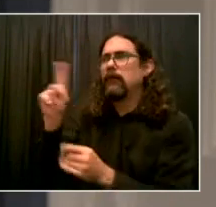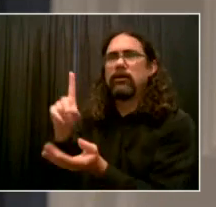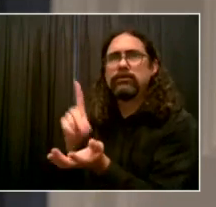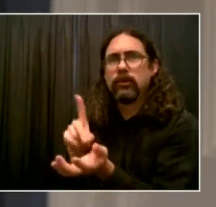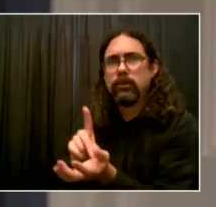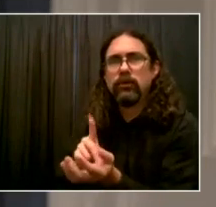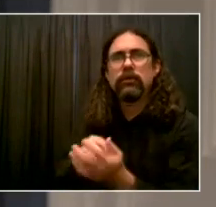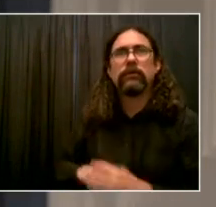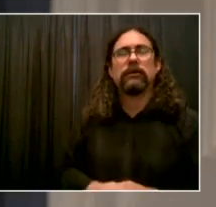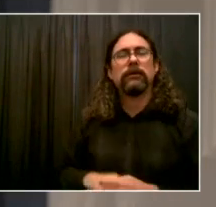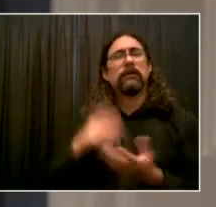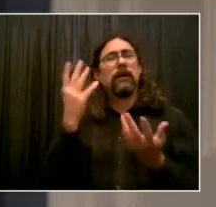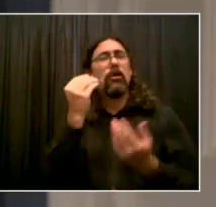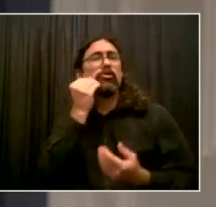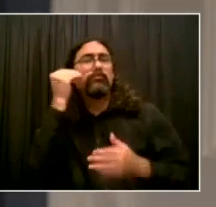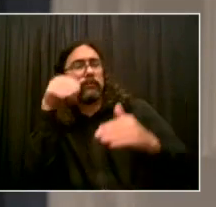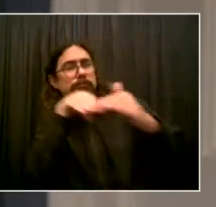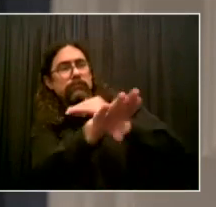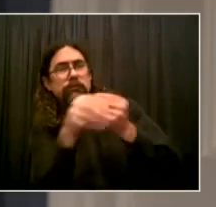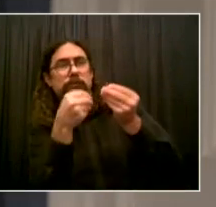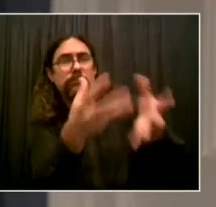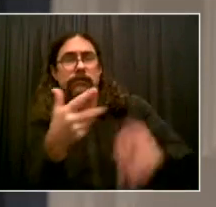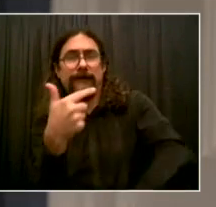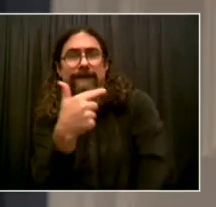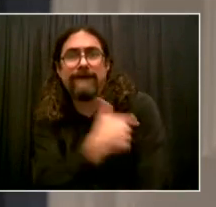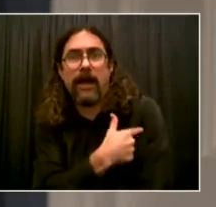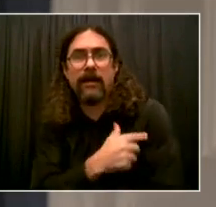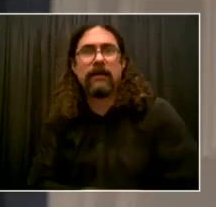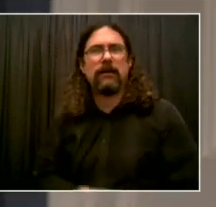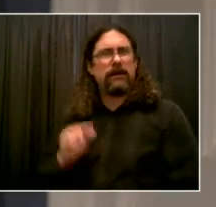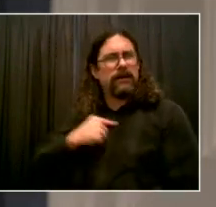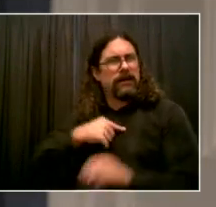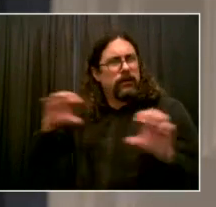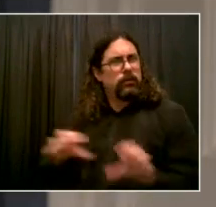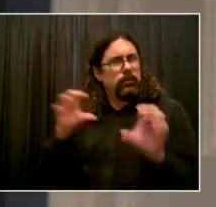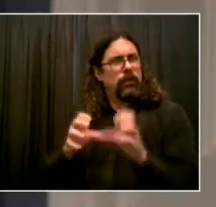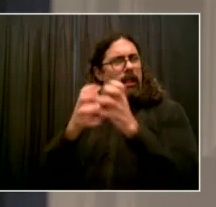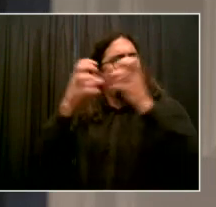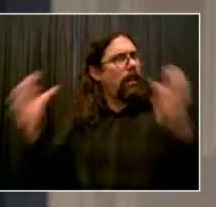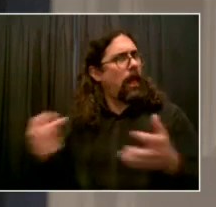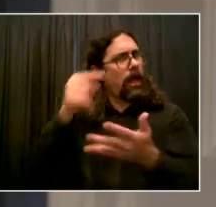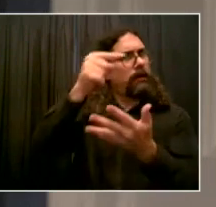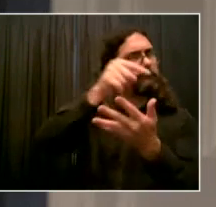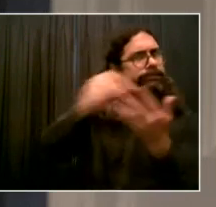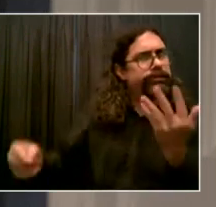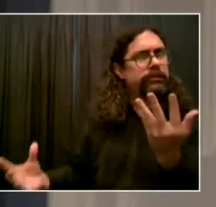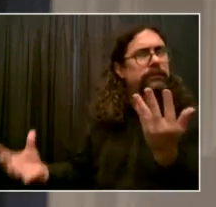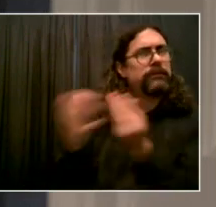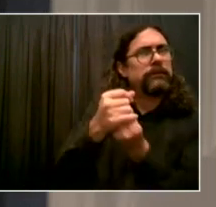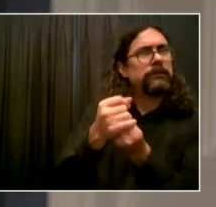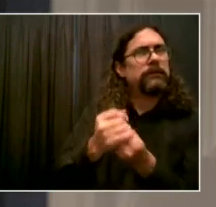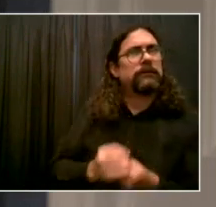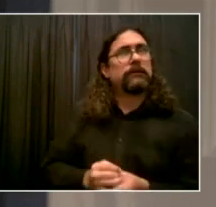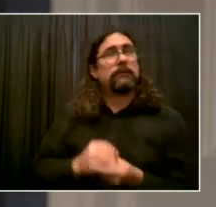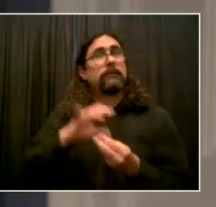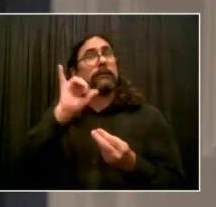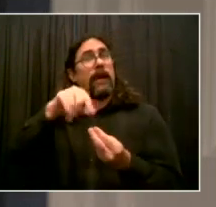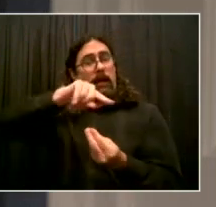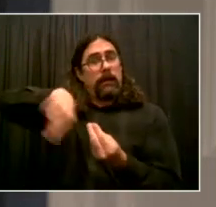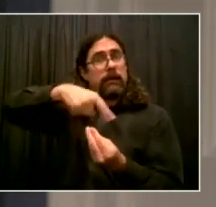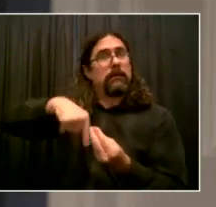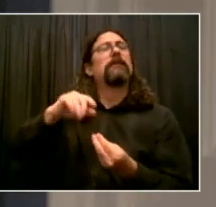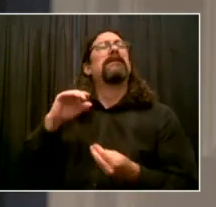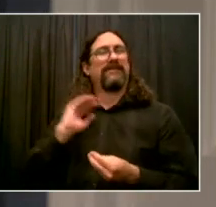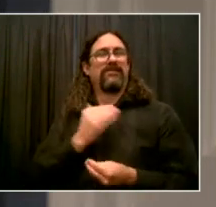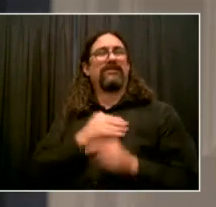cities safe because they understand our communities because they're from our communities. I'm